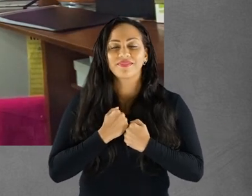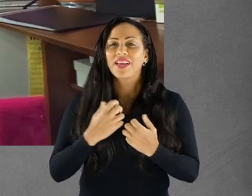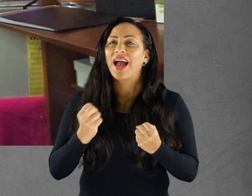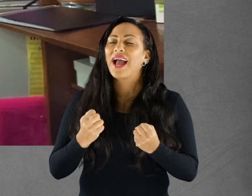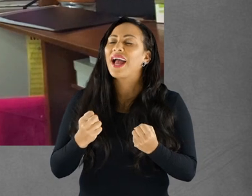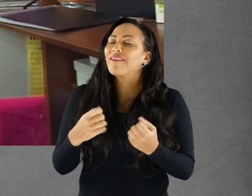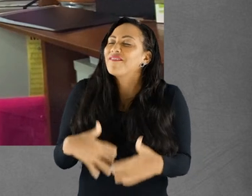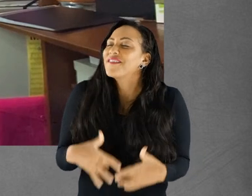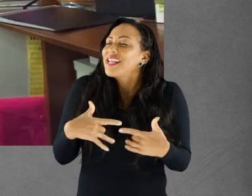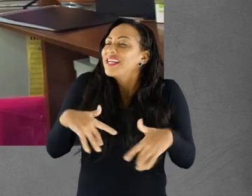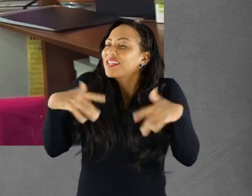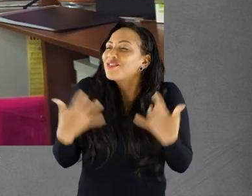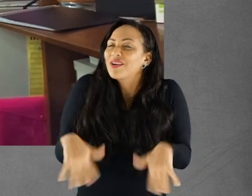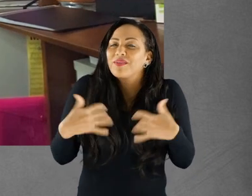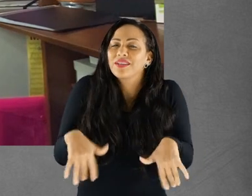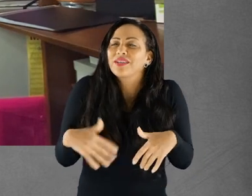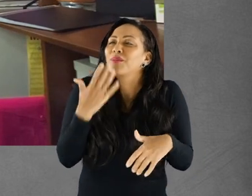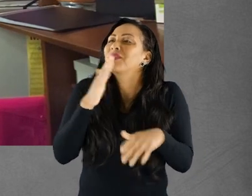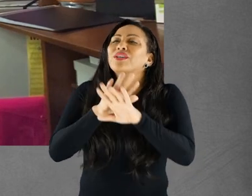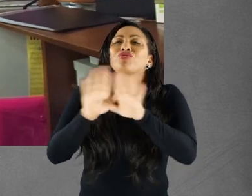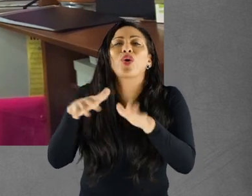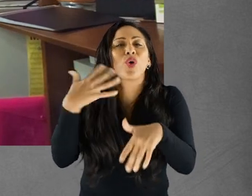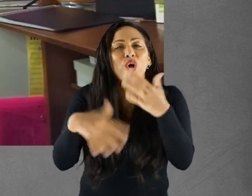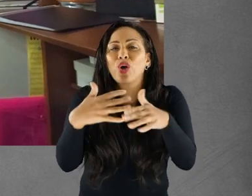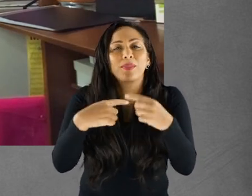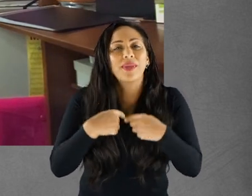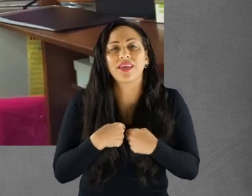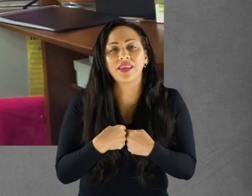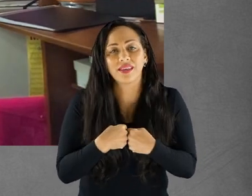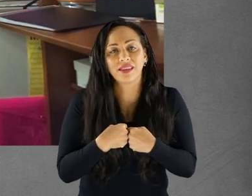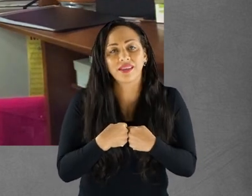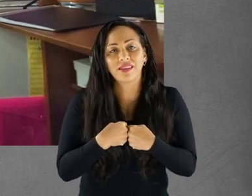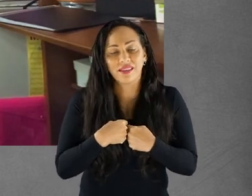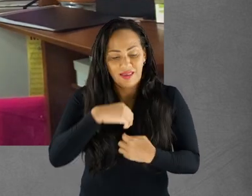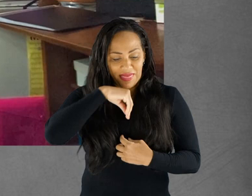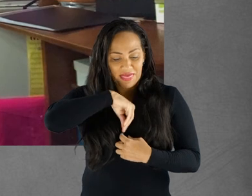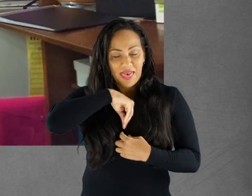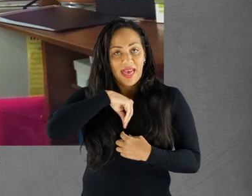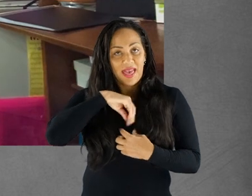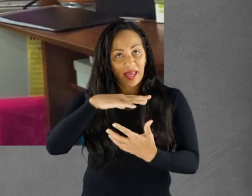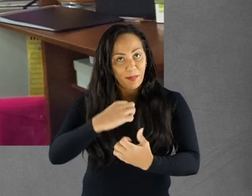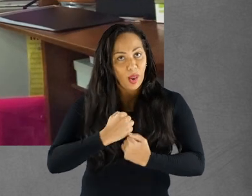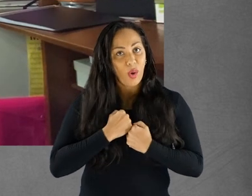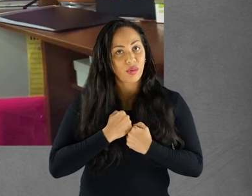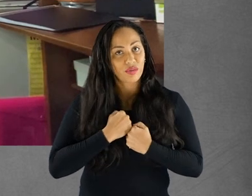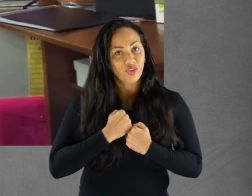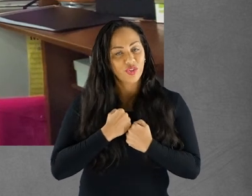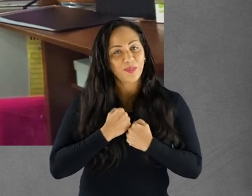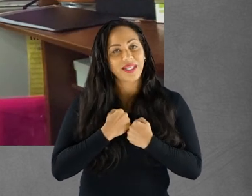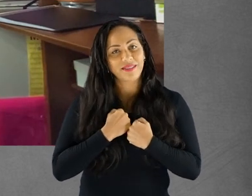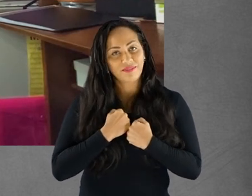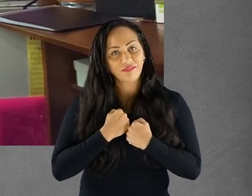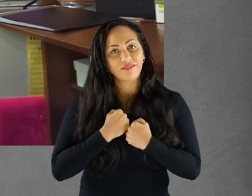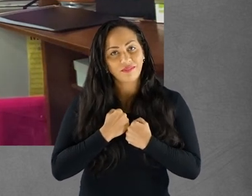I have incredible feelings. Please don't hurt me. They belong